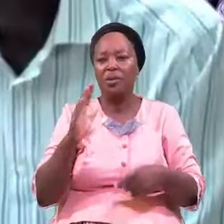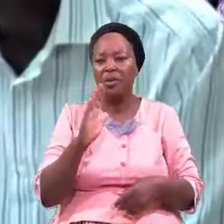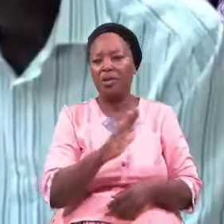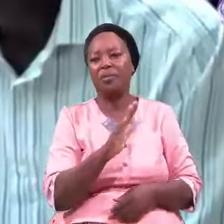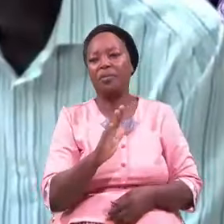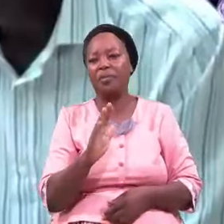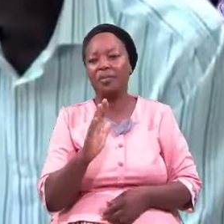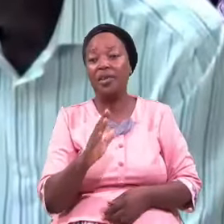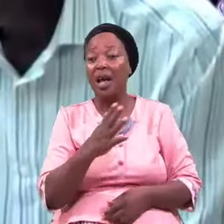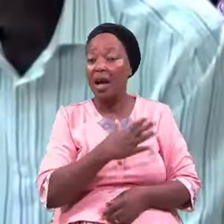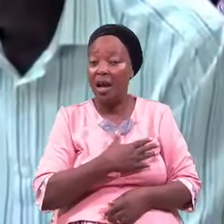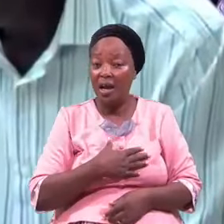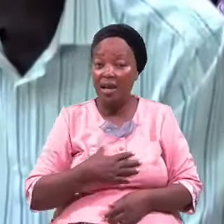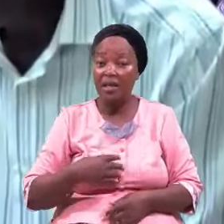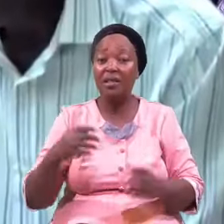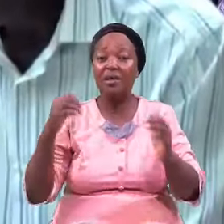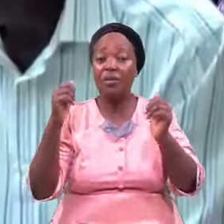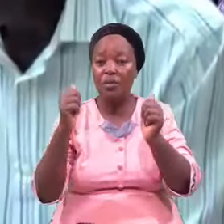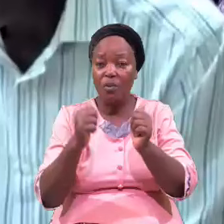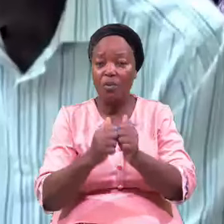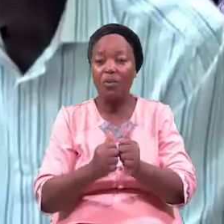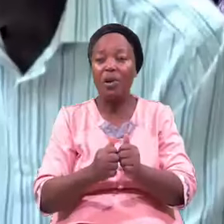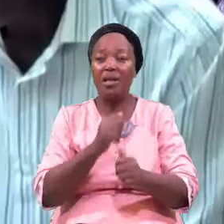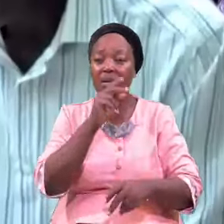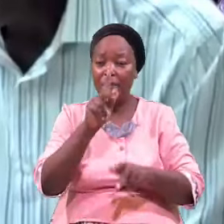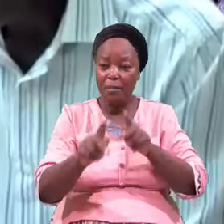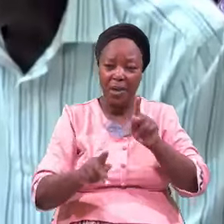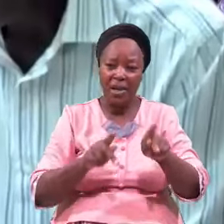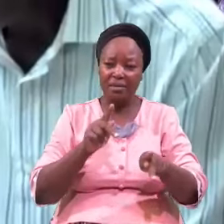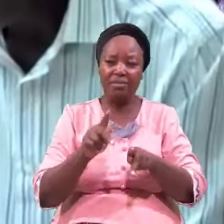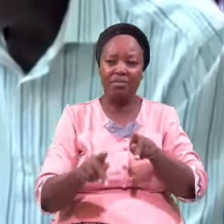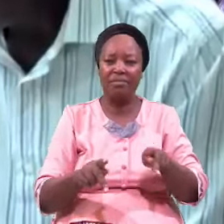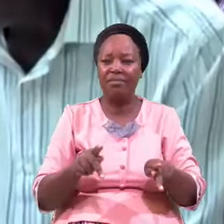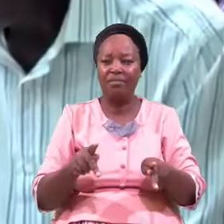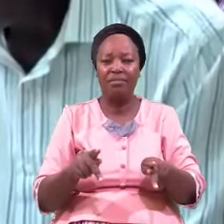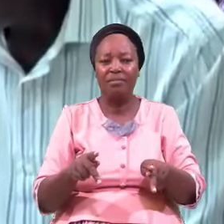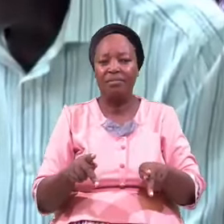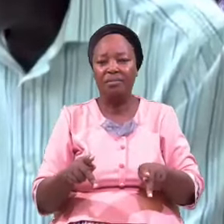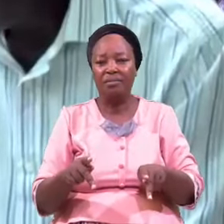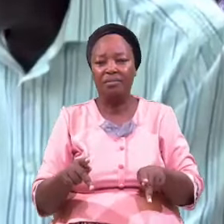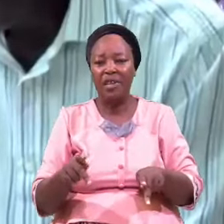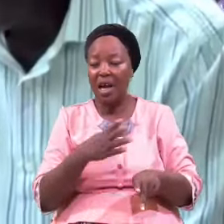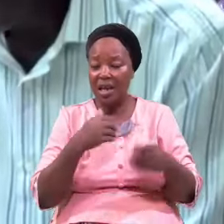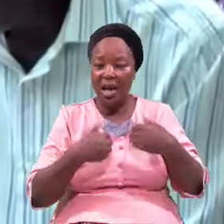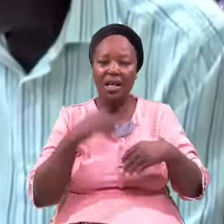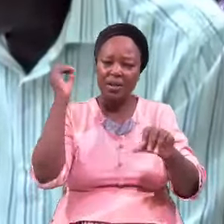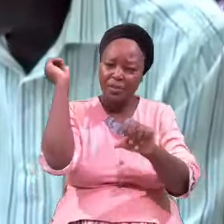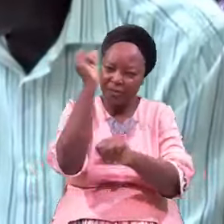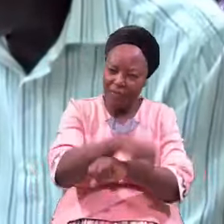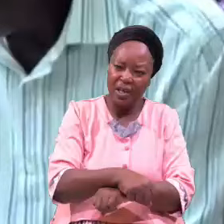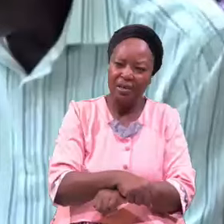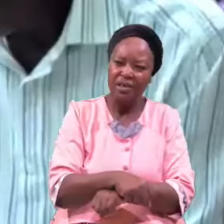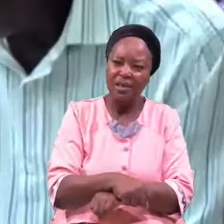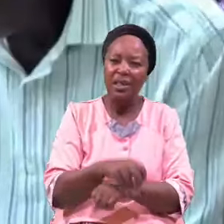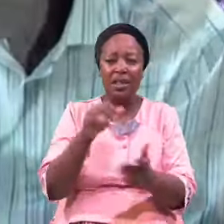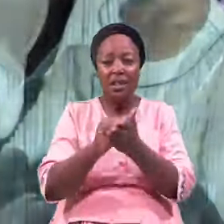And With Men And Has Prevailed That's